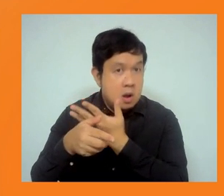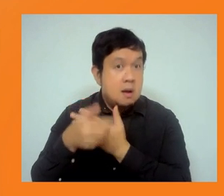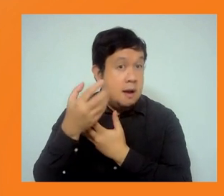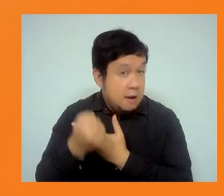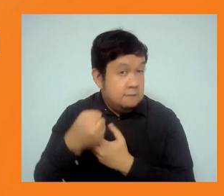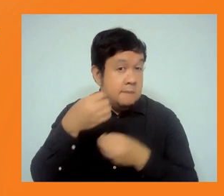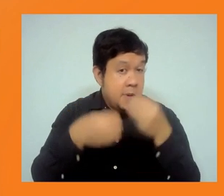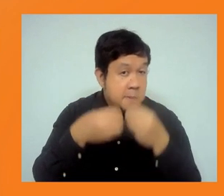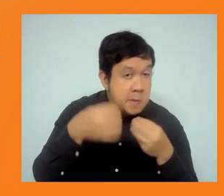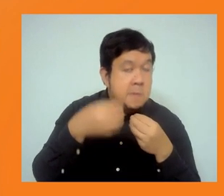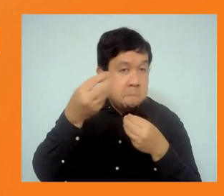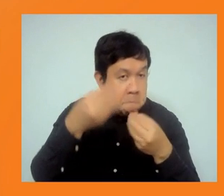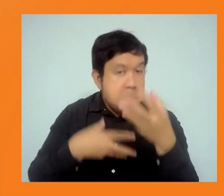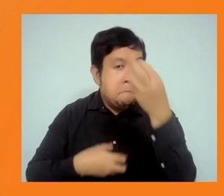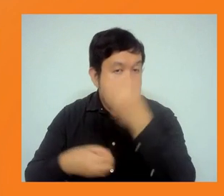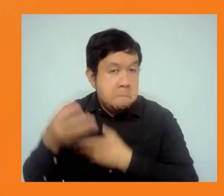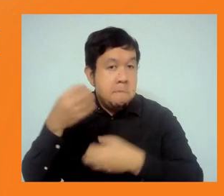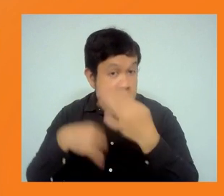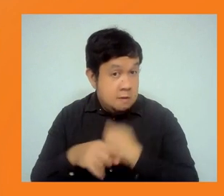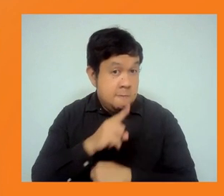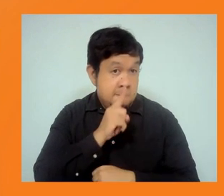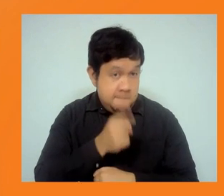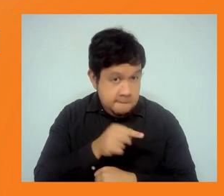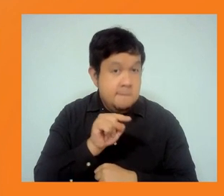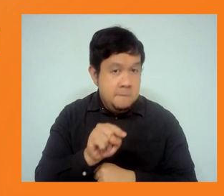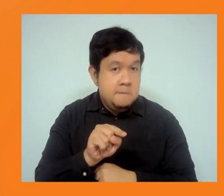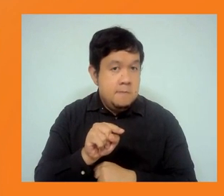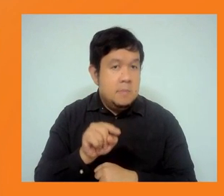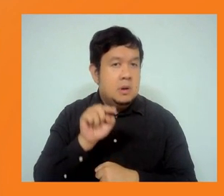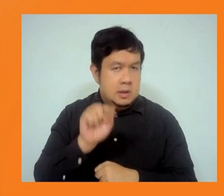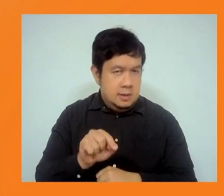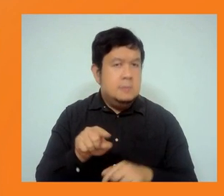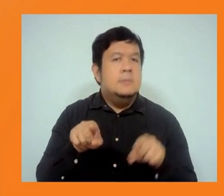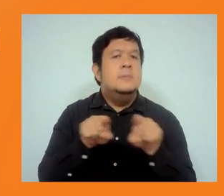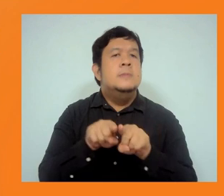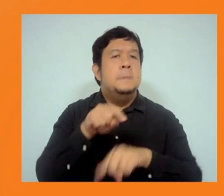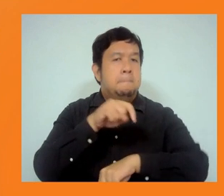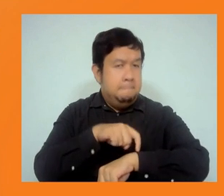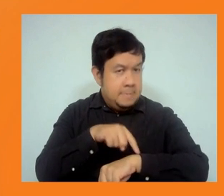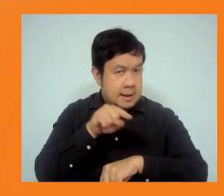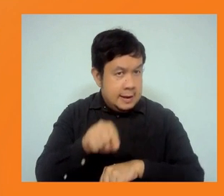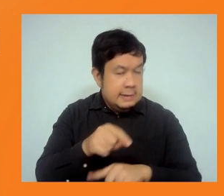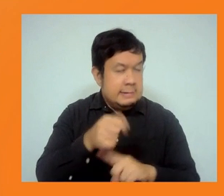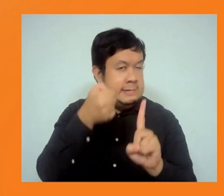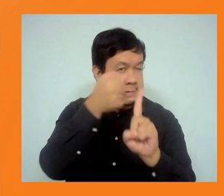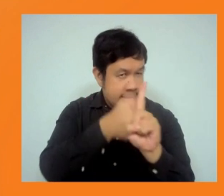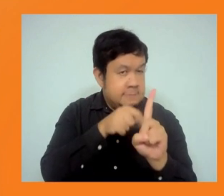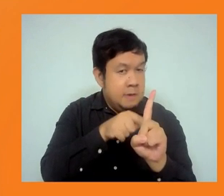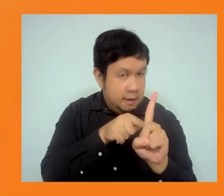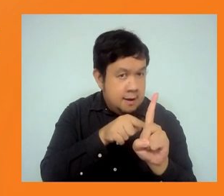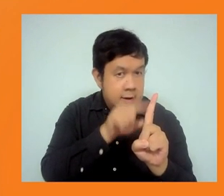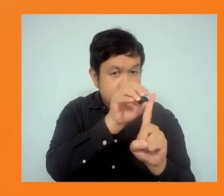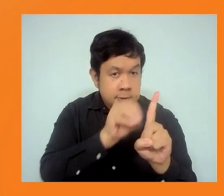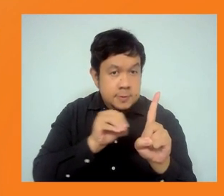that it's up to date, making sure that it's timely, really is a big challenge. And I think we need to work with our borrowers and clients on that building